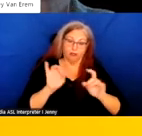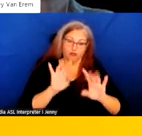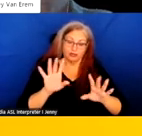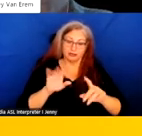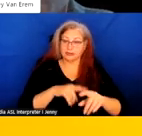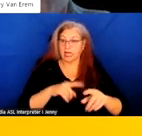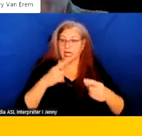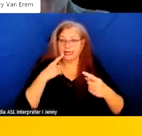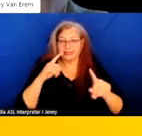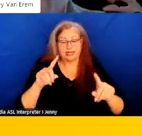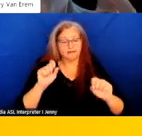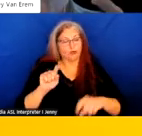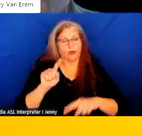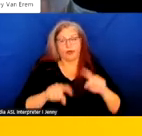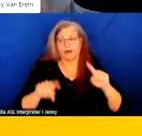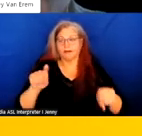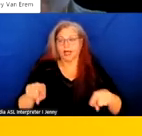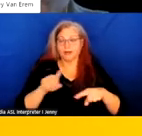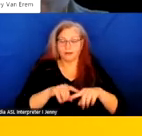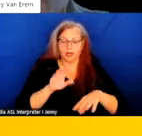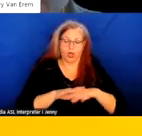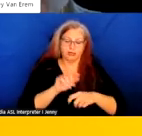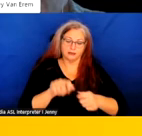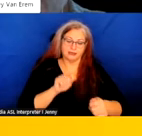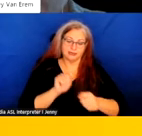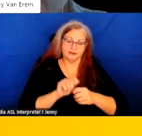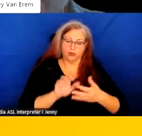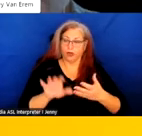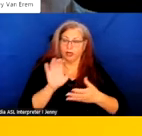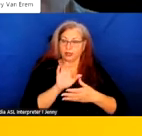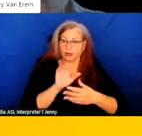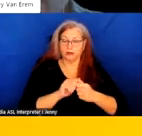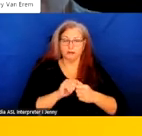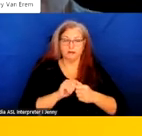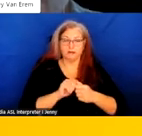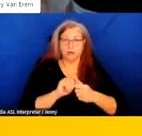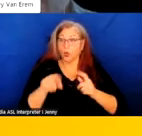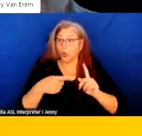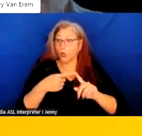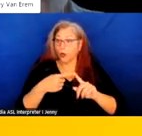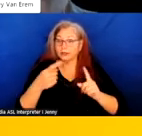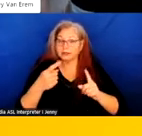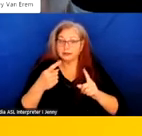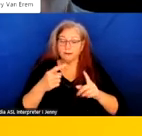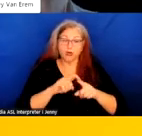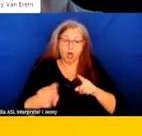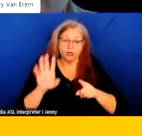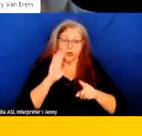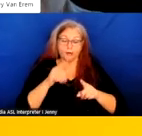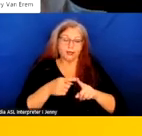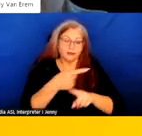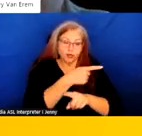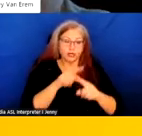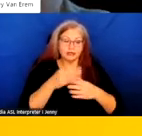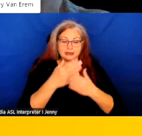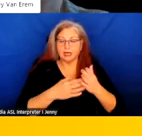success can really vary based on some very specific criteria. Um, you know, when, when certain calls are diverted, um, when certain